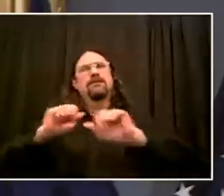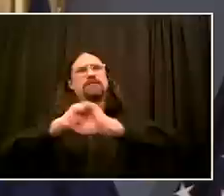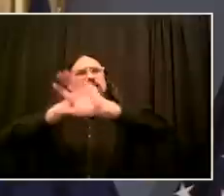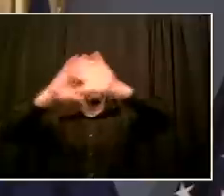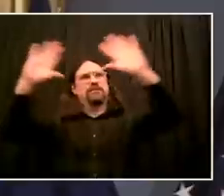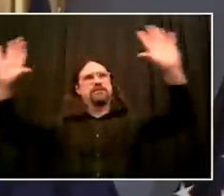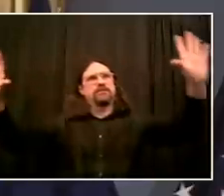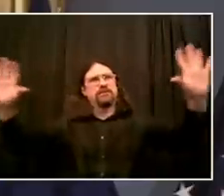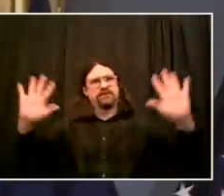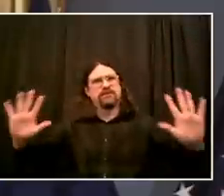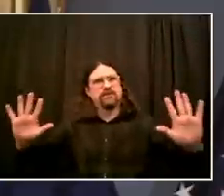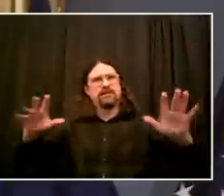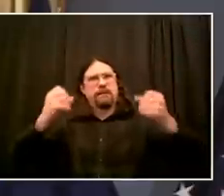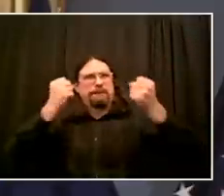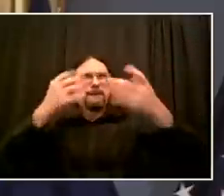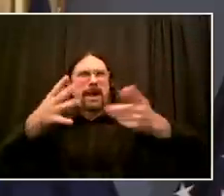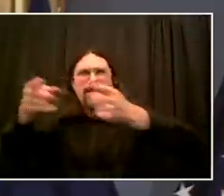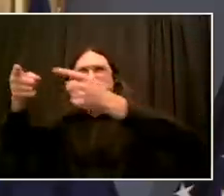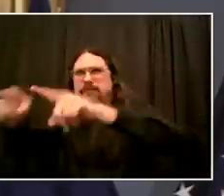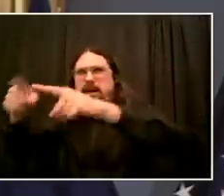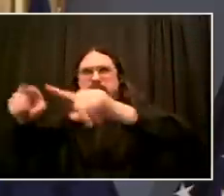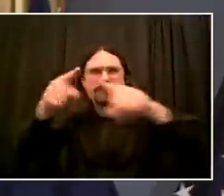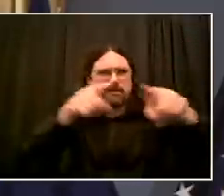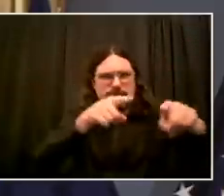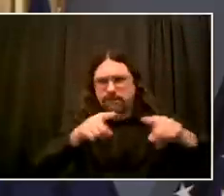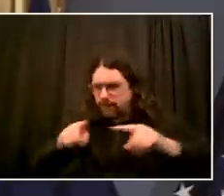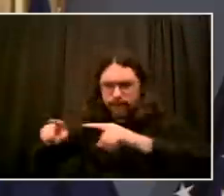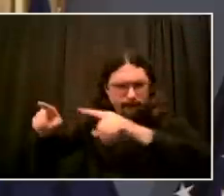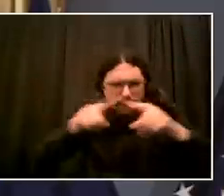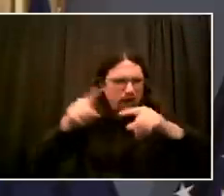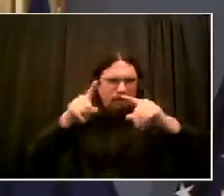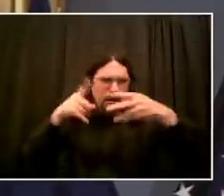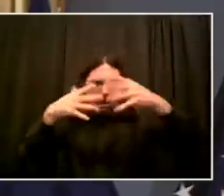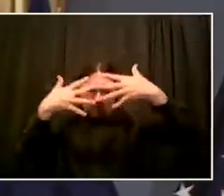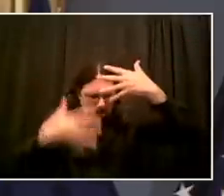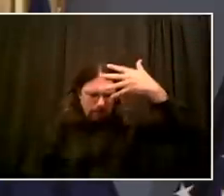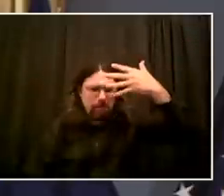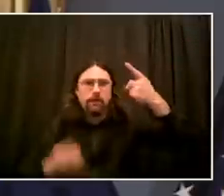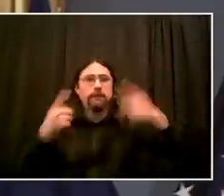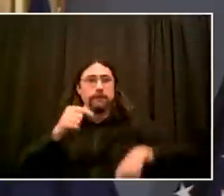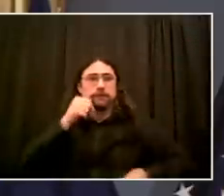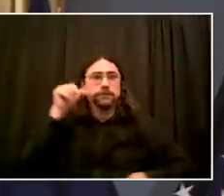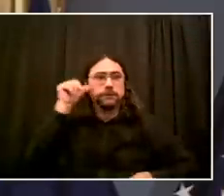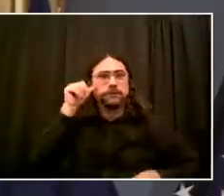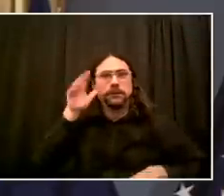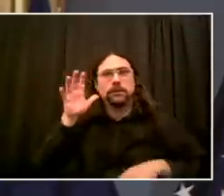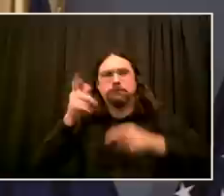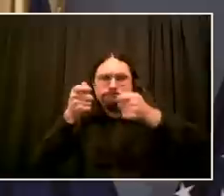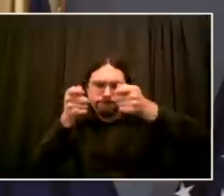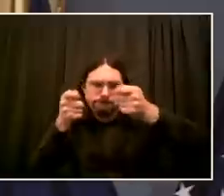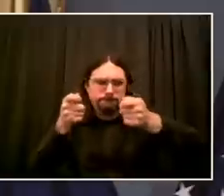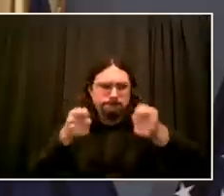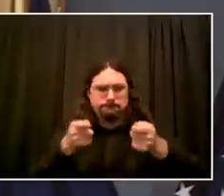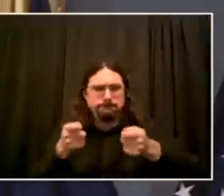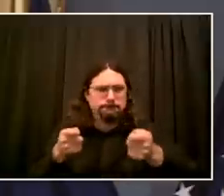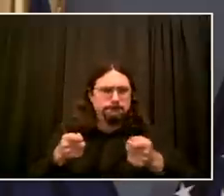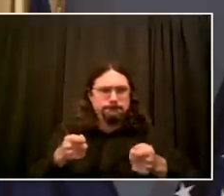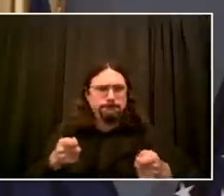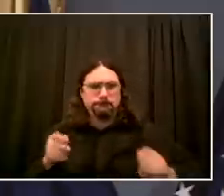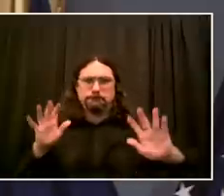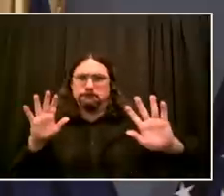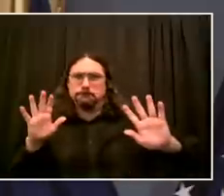analysis, these protests were different, not because of the underlying issues, the underlying issues are profound and meaningful,